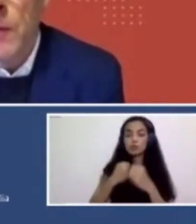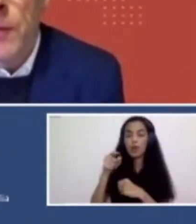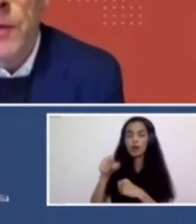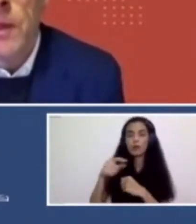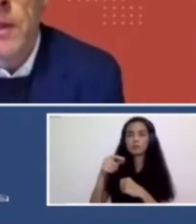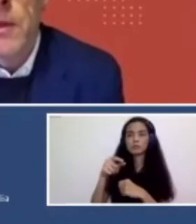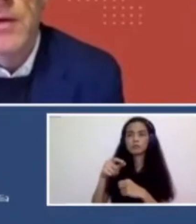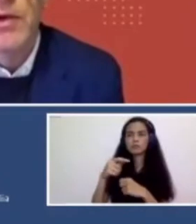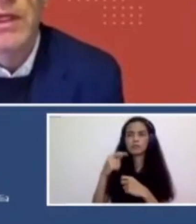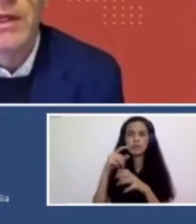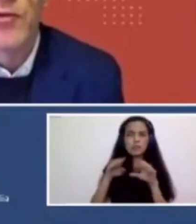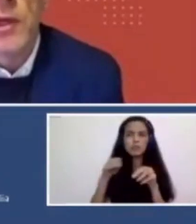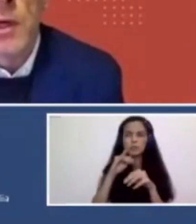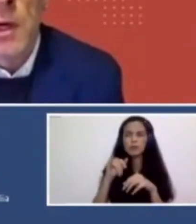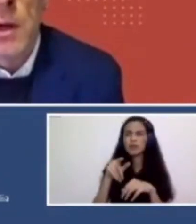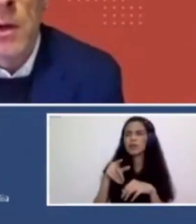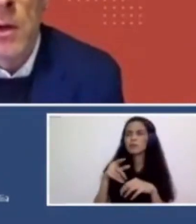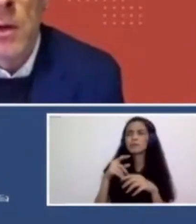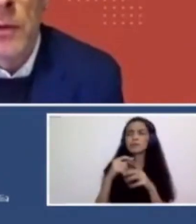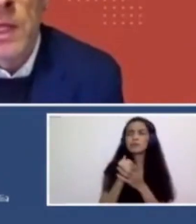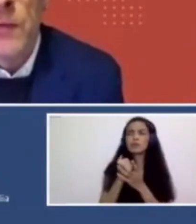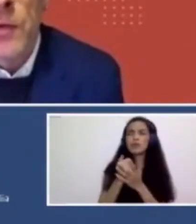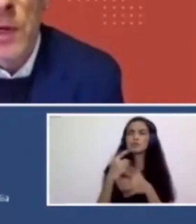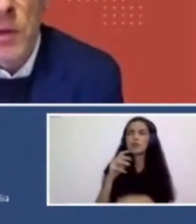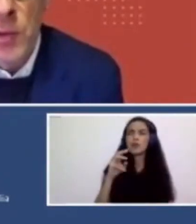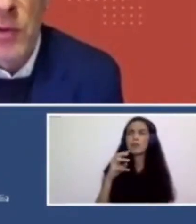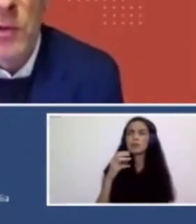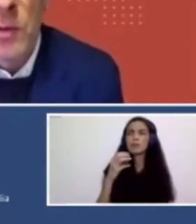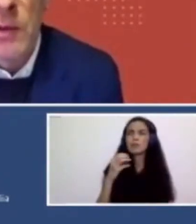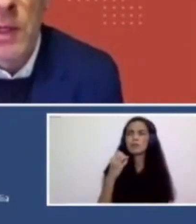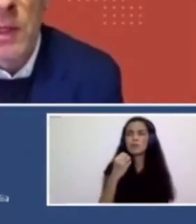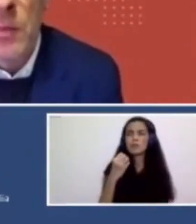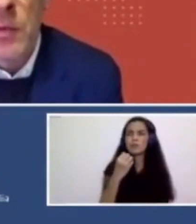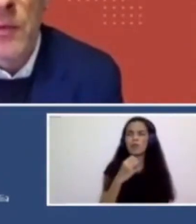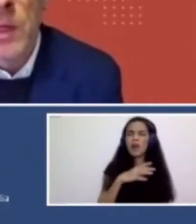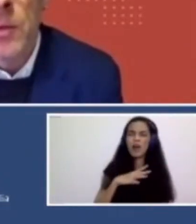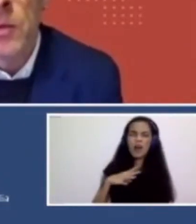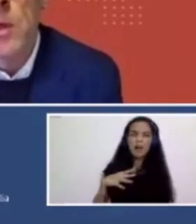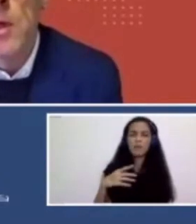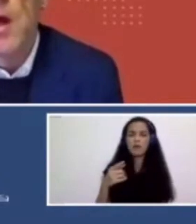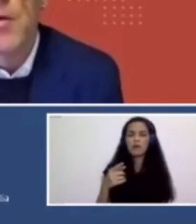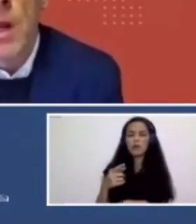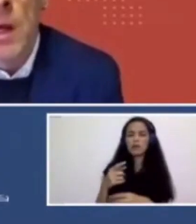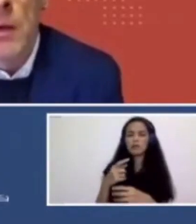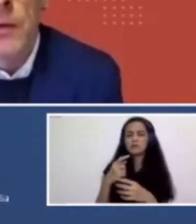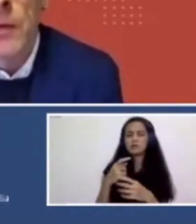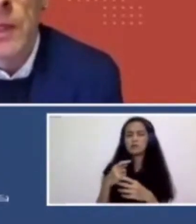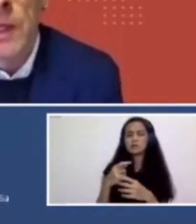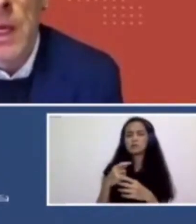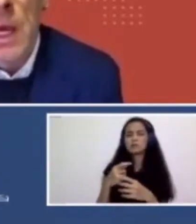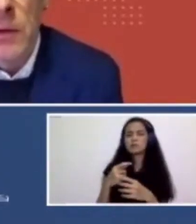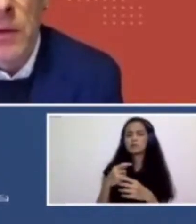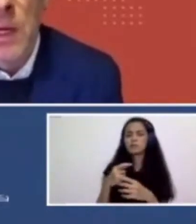yeah, so it's been going for 30 years and it really does rely on the infrastructure. Actually, we just talked about teams of people around